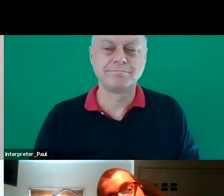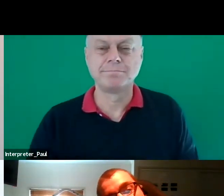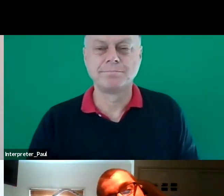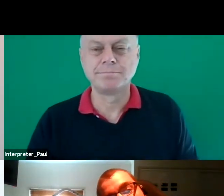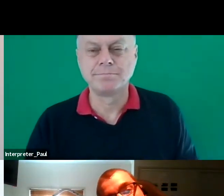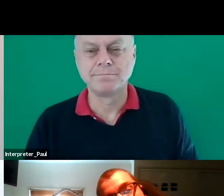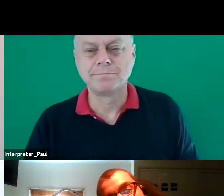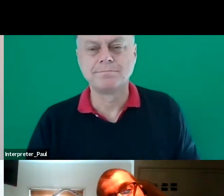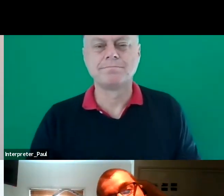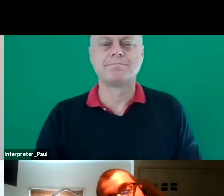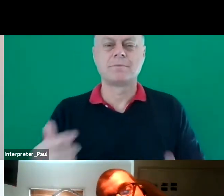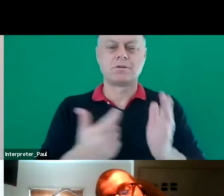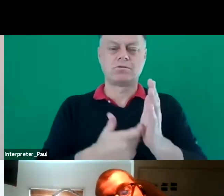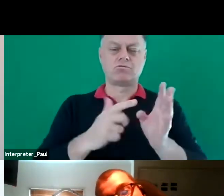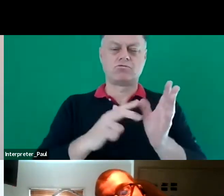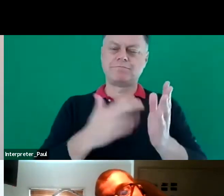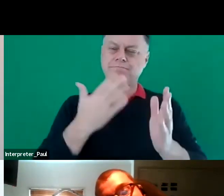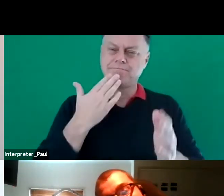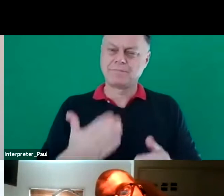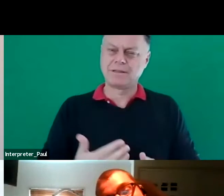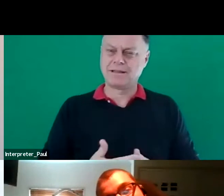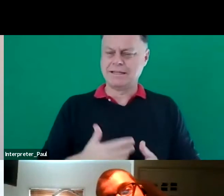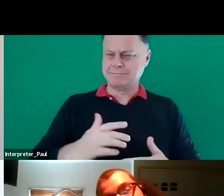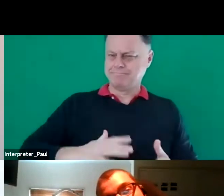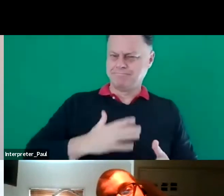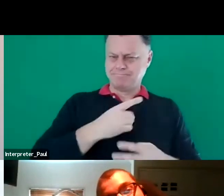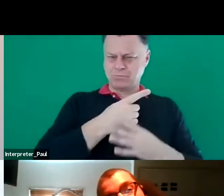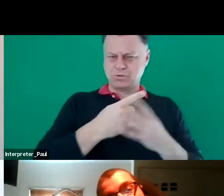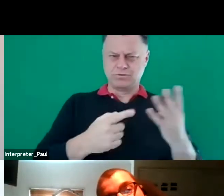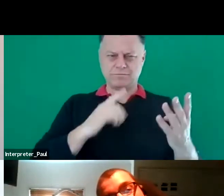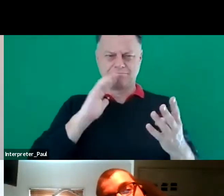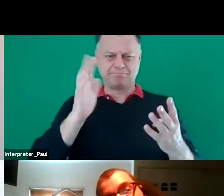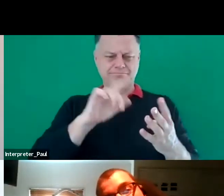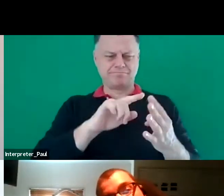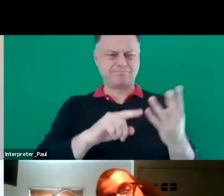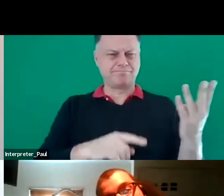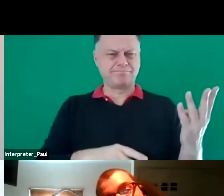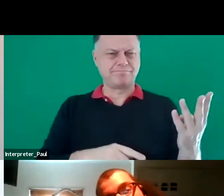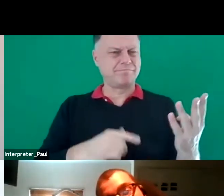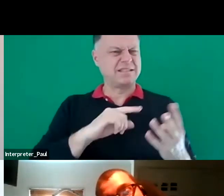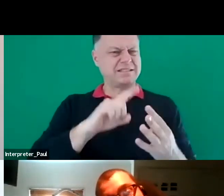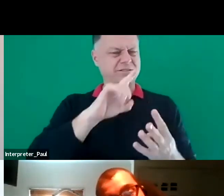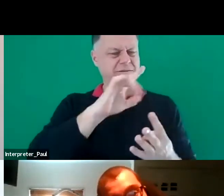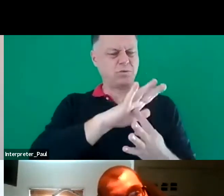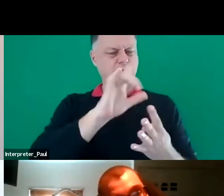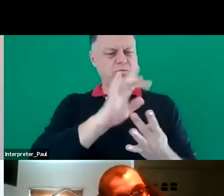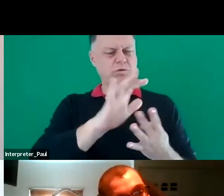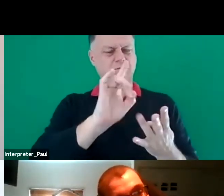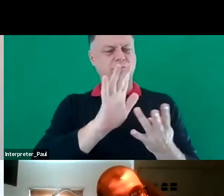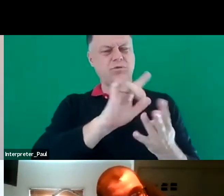Thanks, Ryan. I'm so engaged with all you guys are talking about because they're all such important issues and